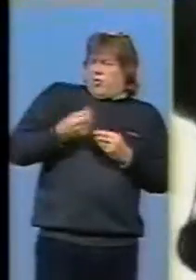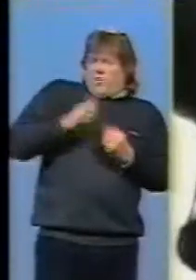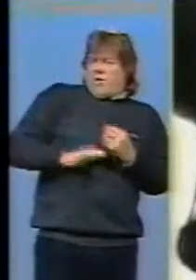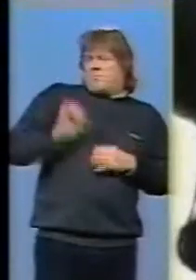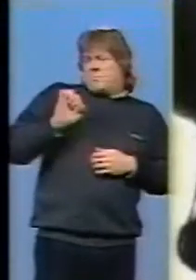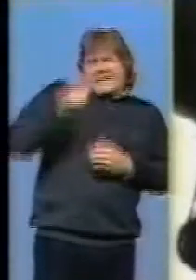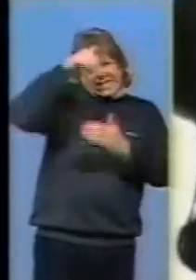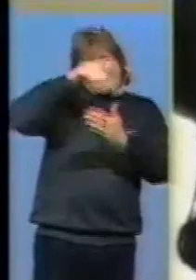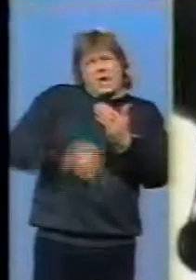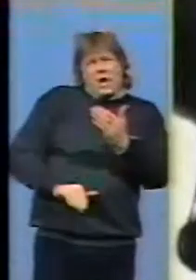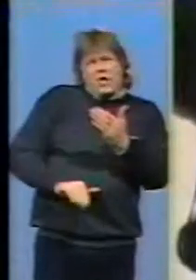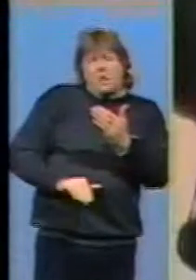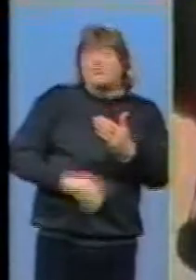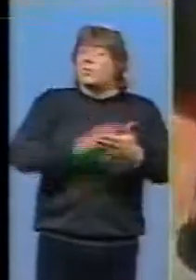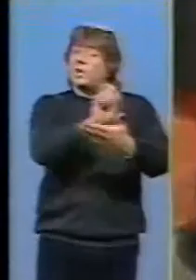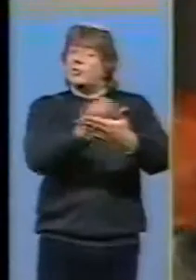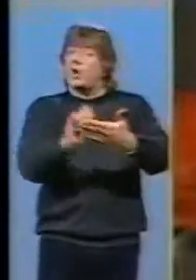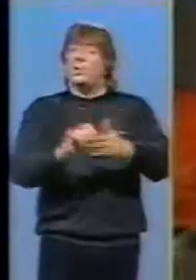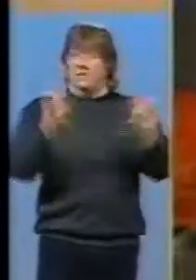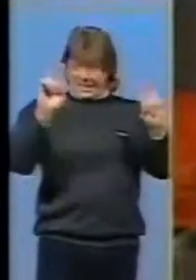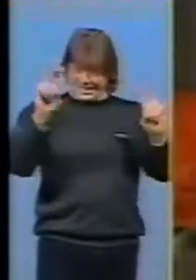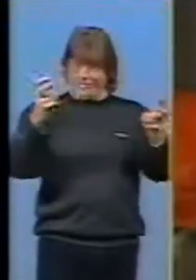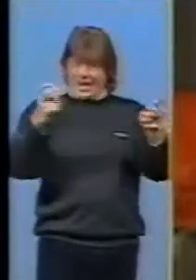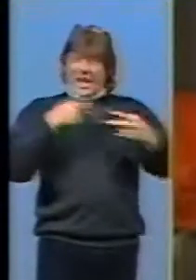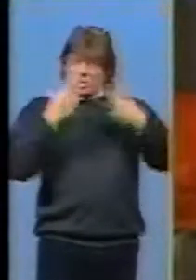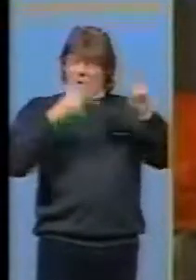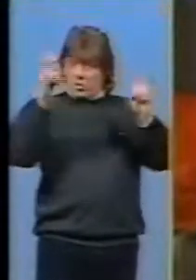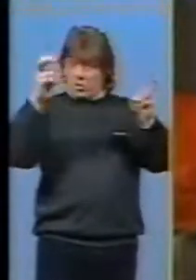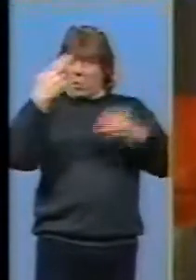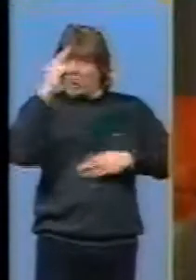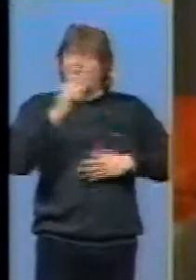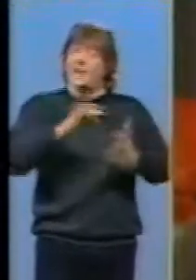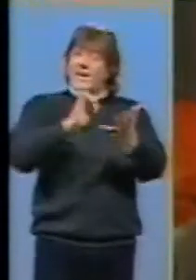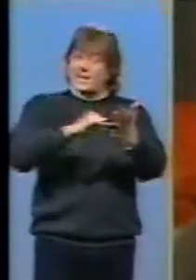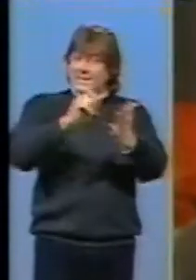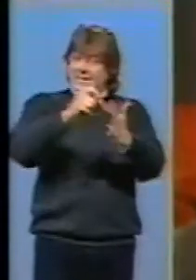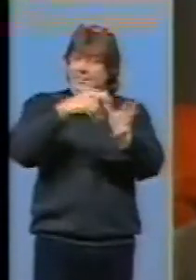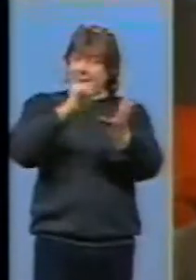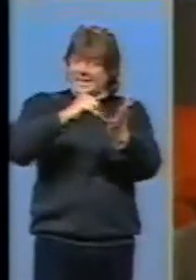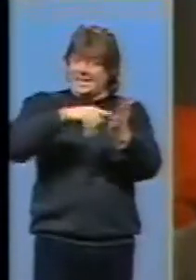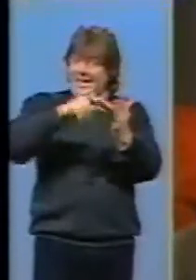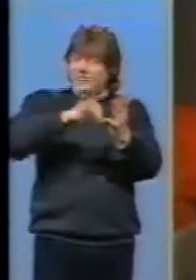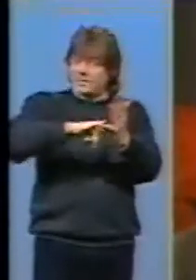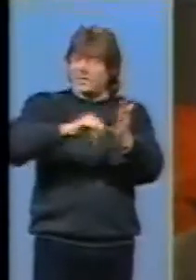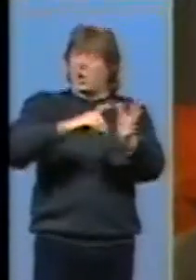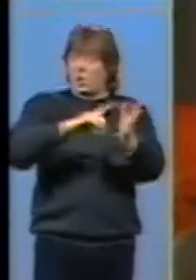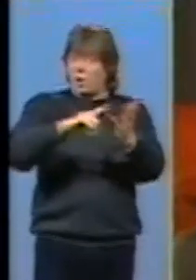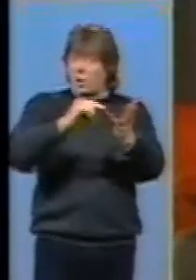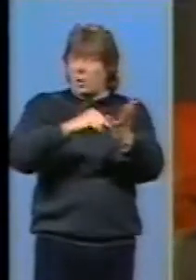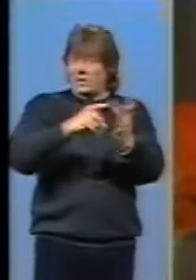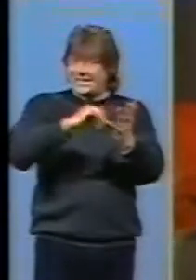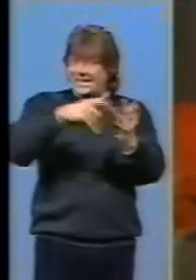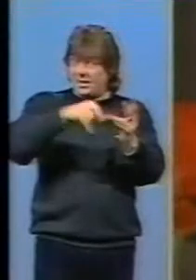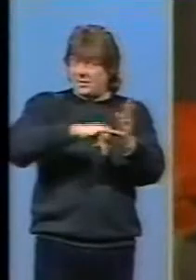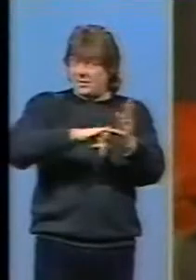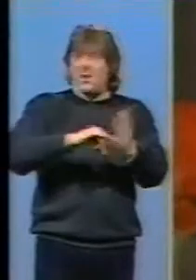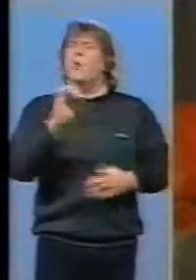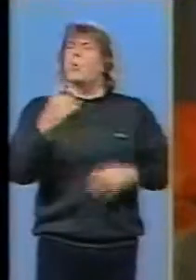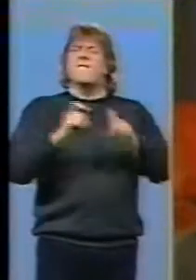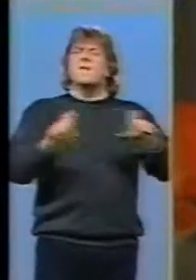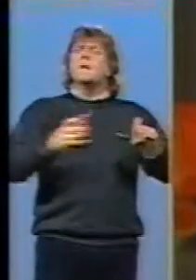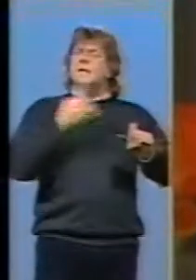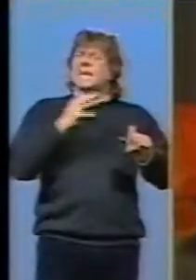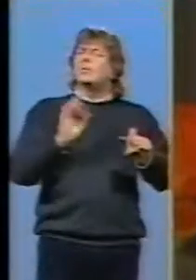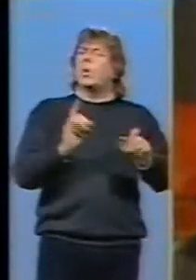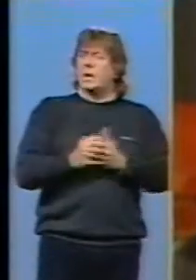the controversial track Spasticus Autisticus Well, I'd put one verse in there so place your hard-earned peanuts in my tin